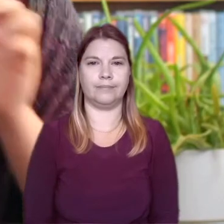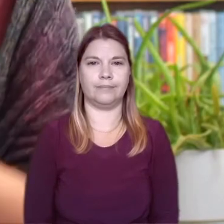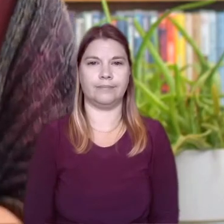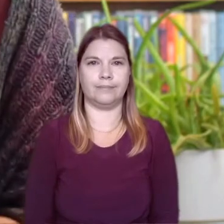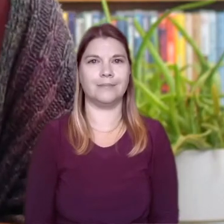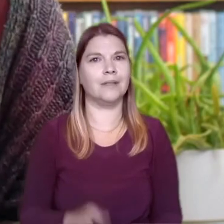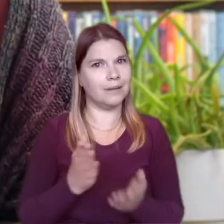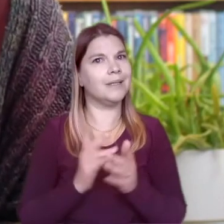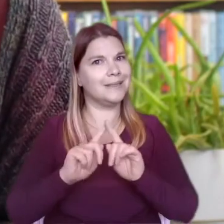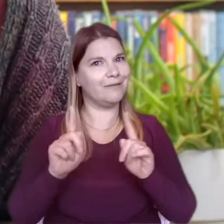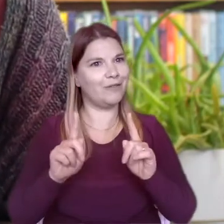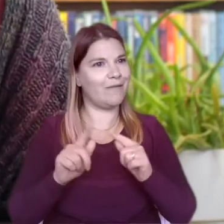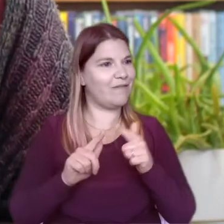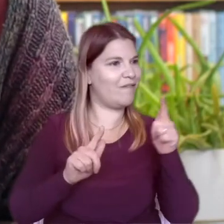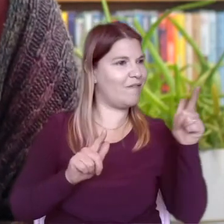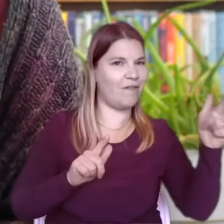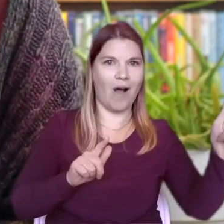It's quite a difference, isn't it?